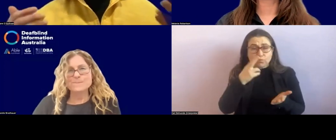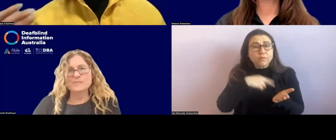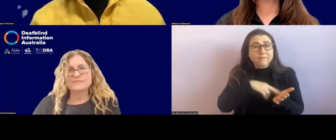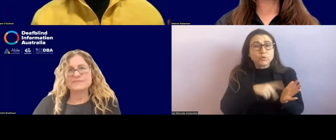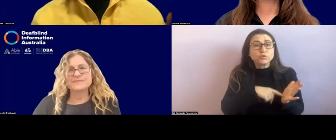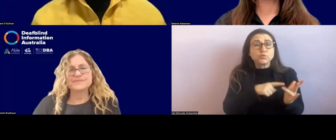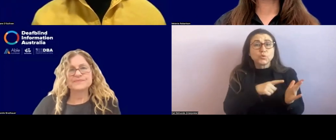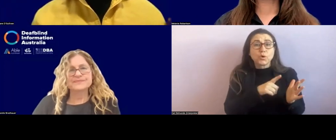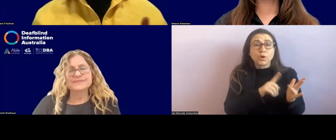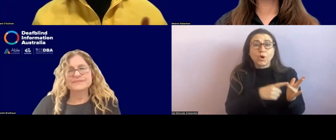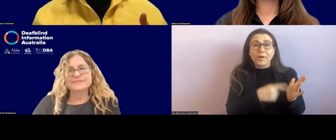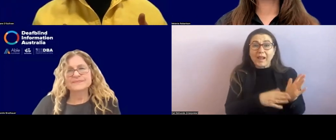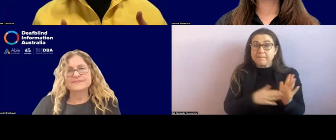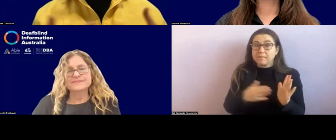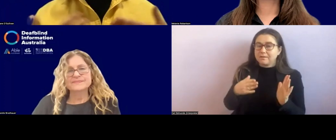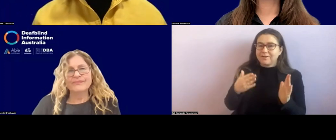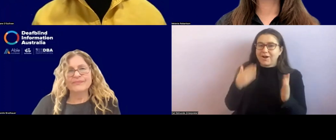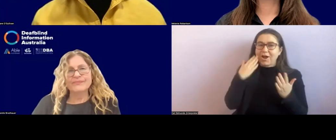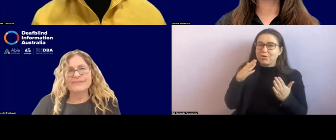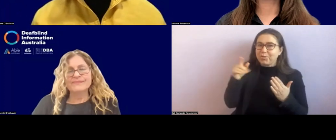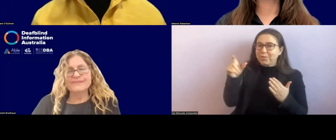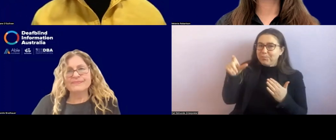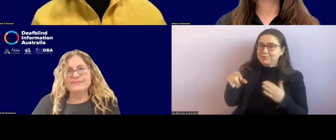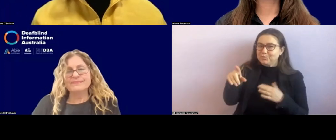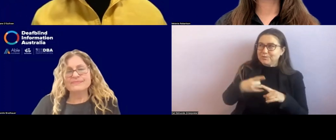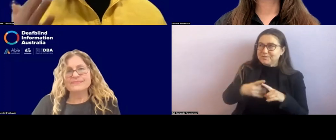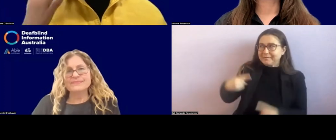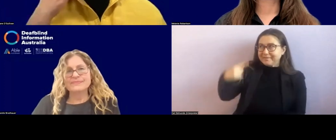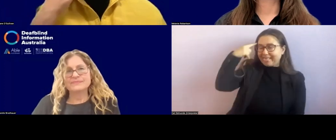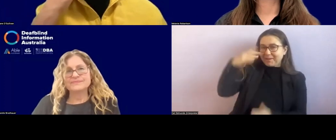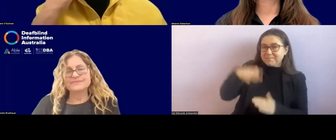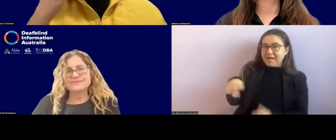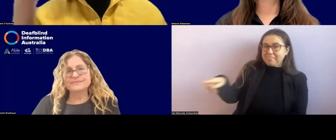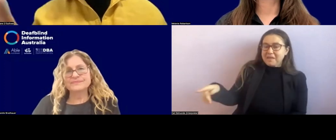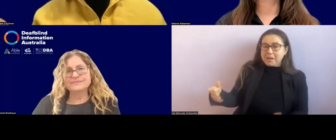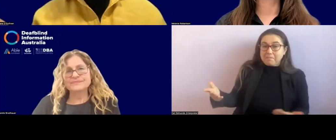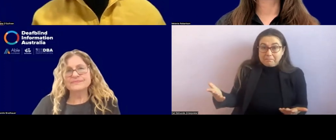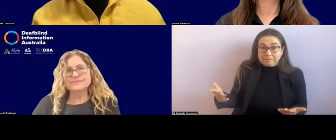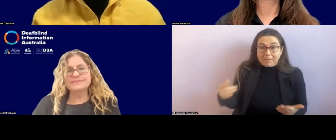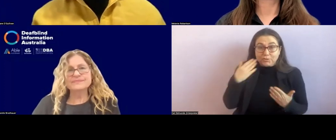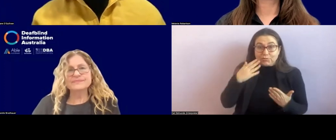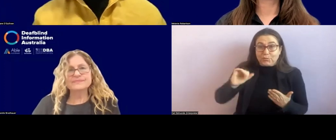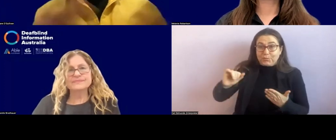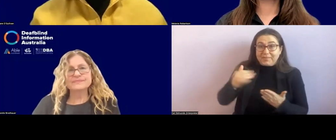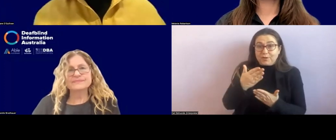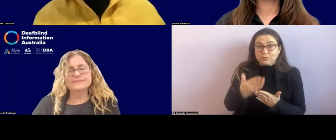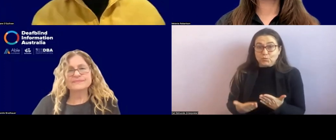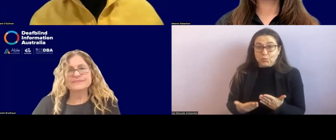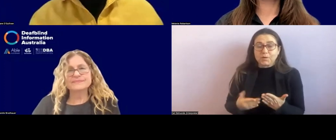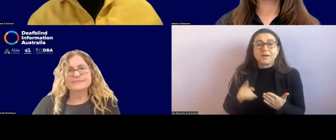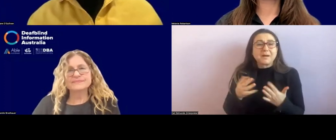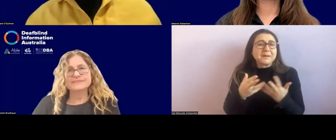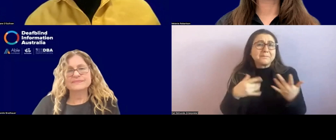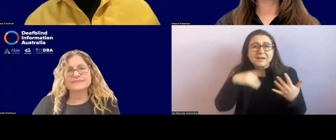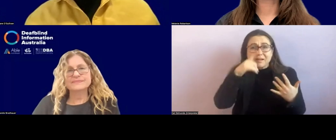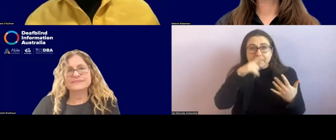don't know the person you're talking about, so I don't know their details, but I would say a lot of people, um, don't know about O and M so much. Well, I